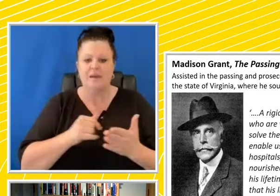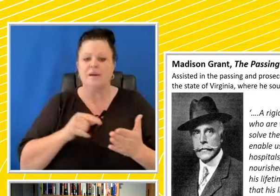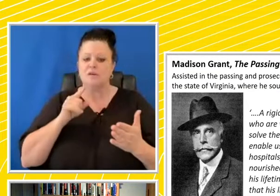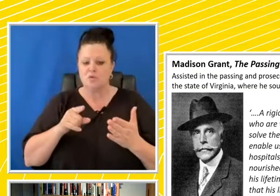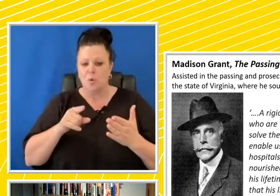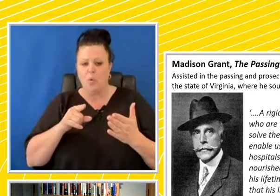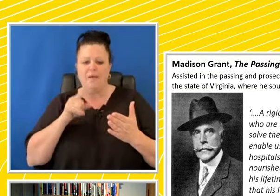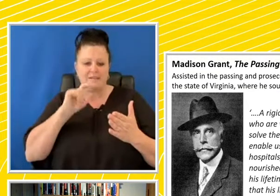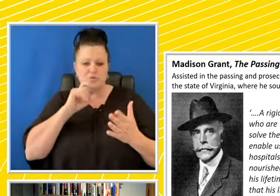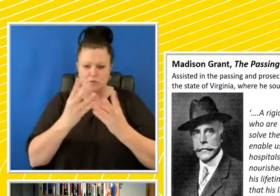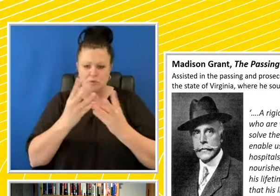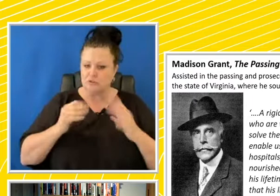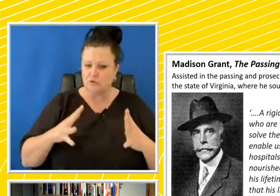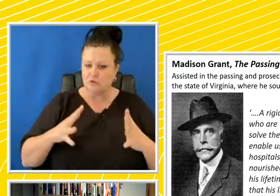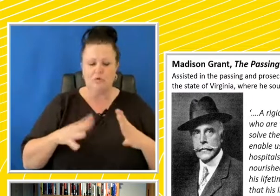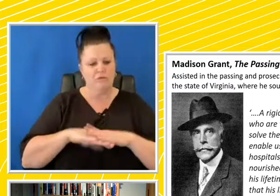So,